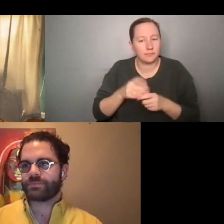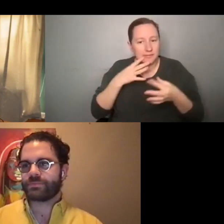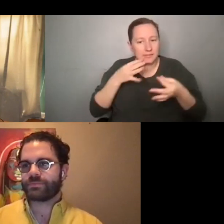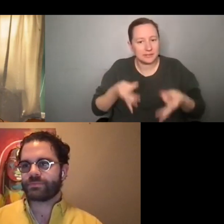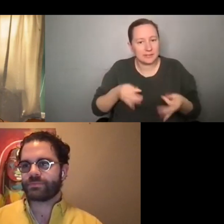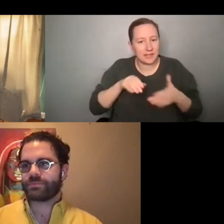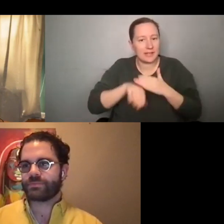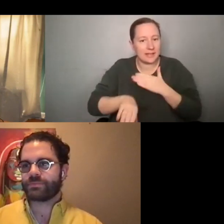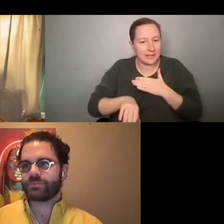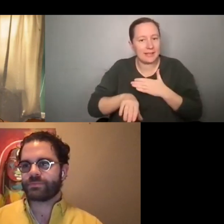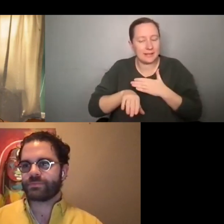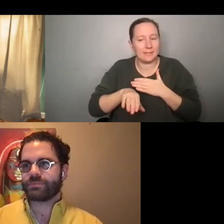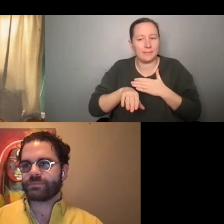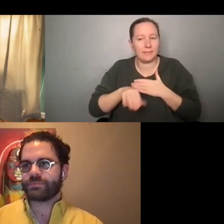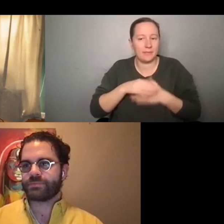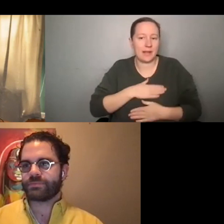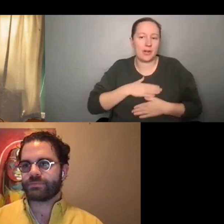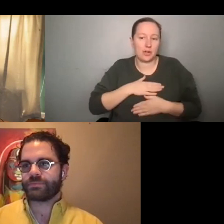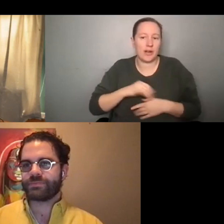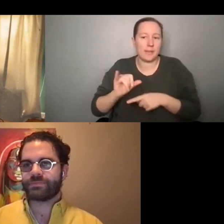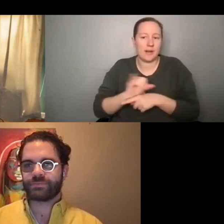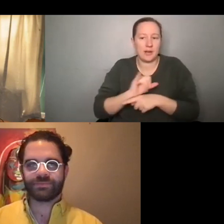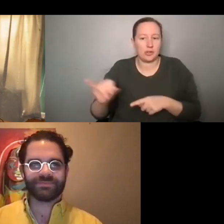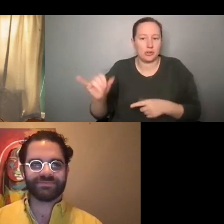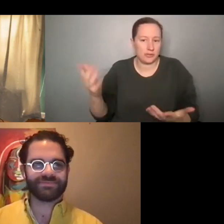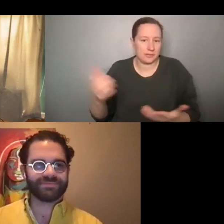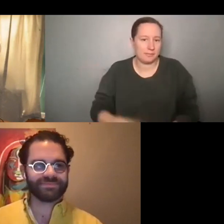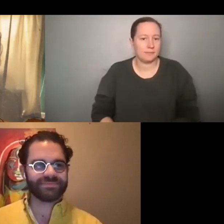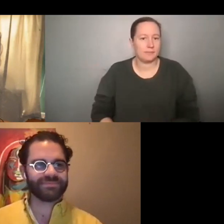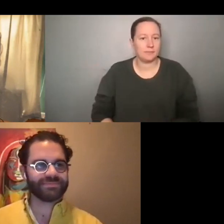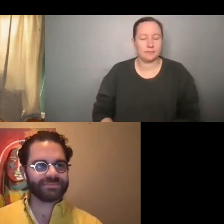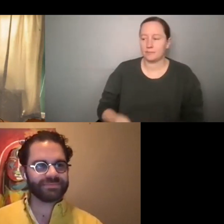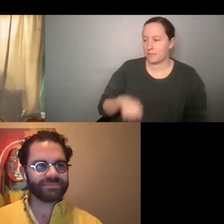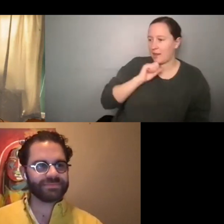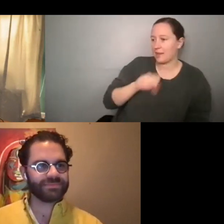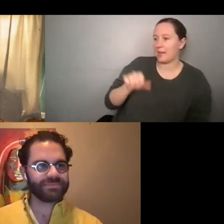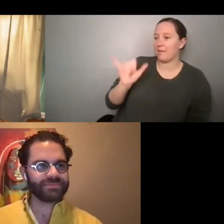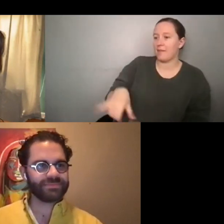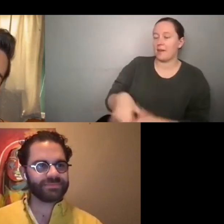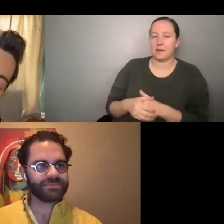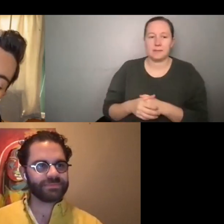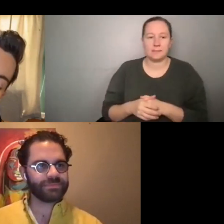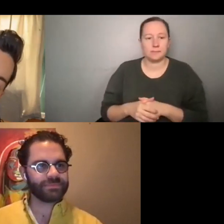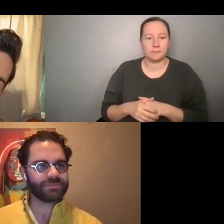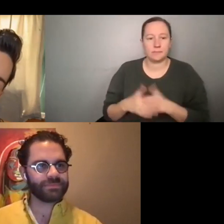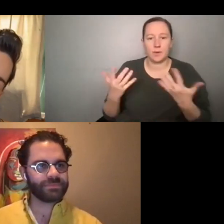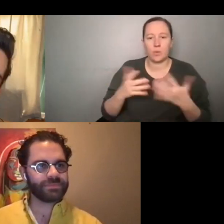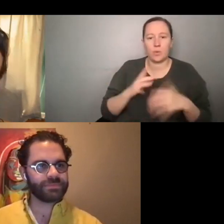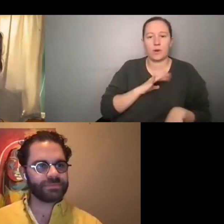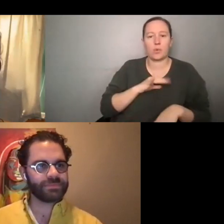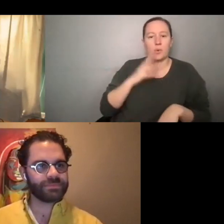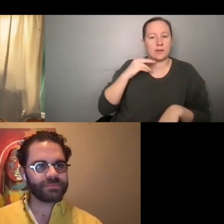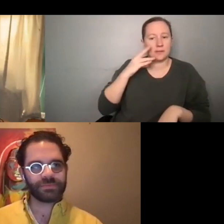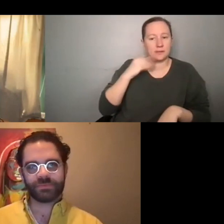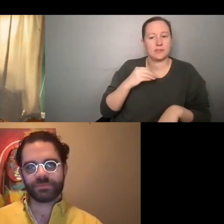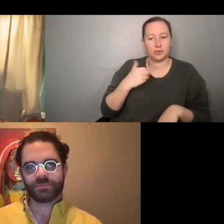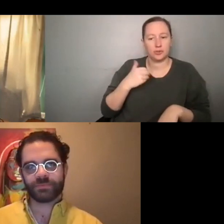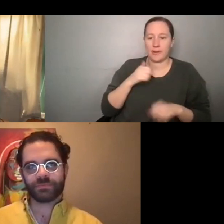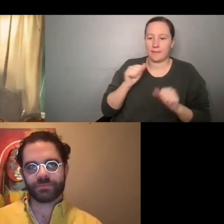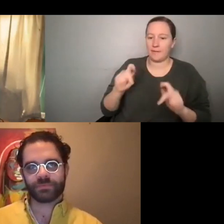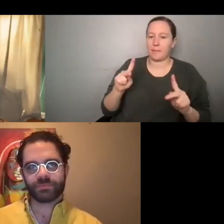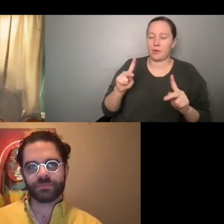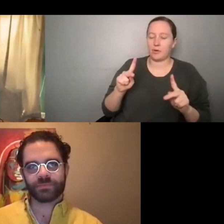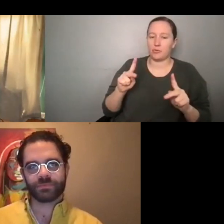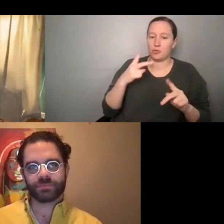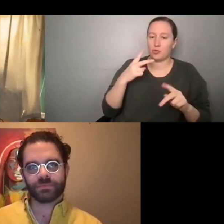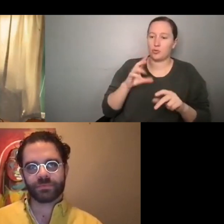to enter the world of entertainment. So. Yeah. I love that. Um, yeah. What a cool experience also to have that opportunity to